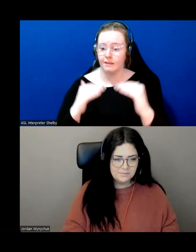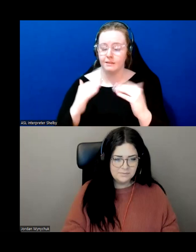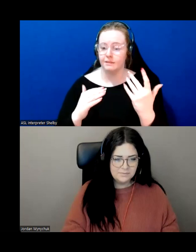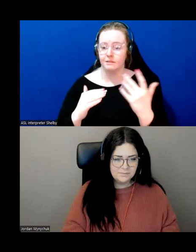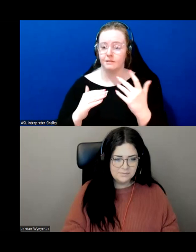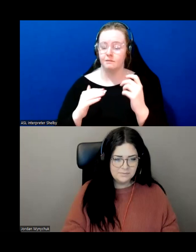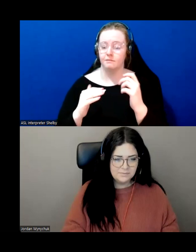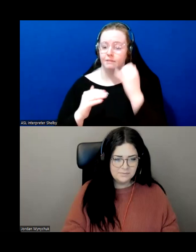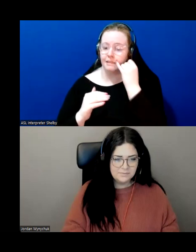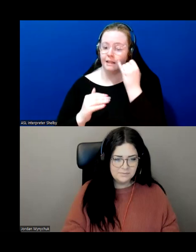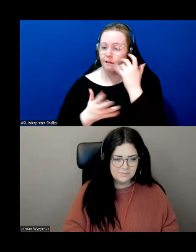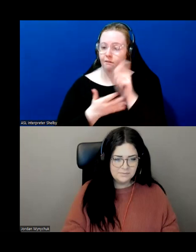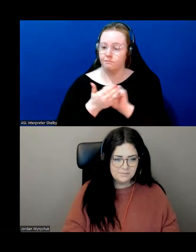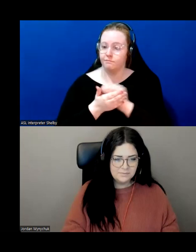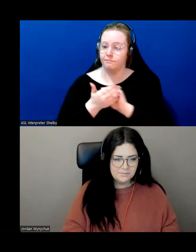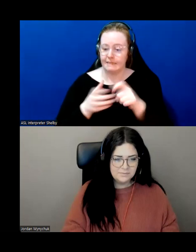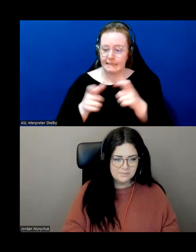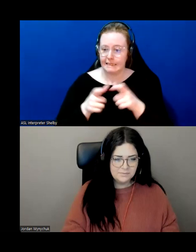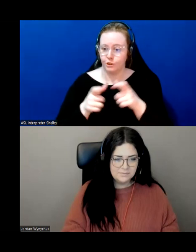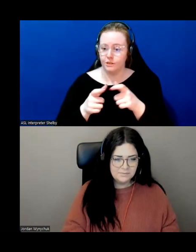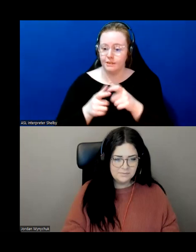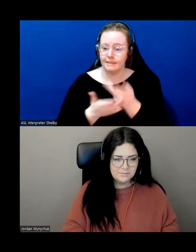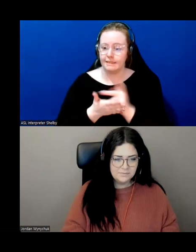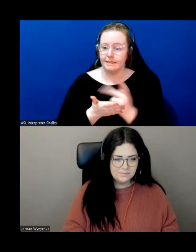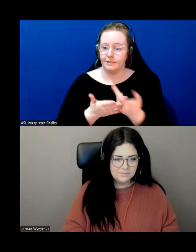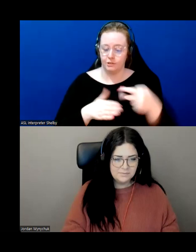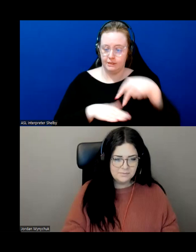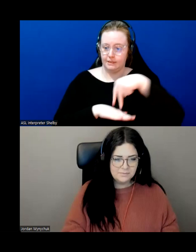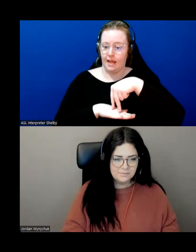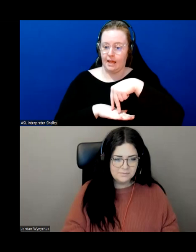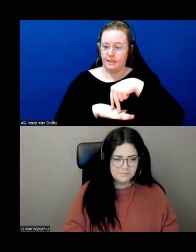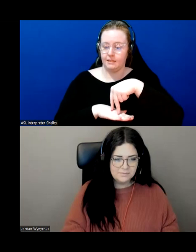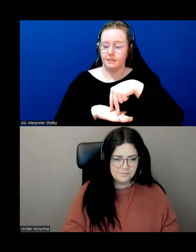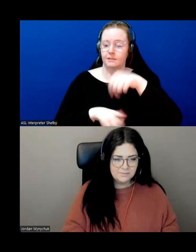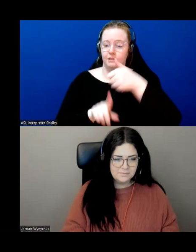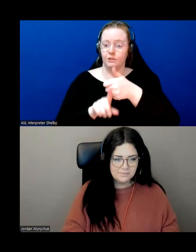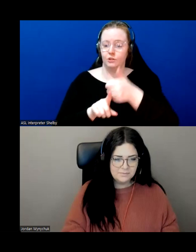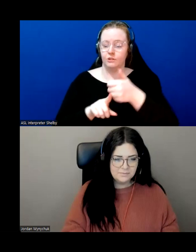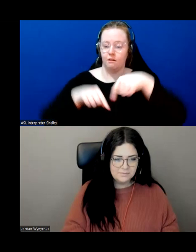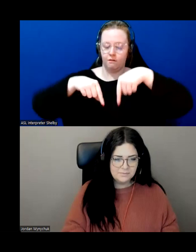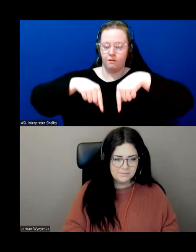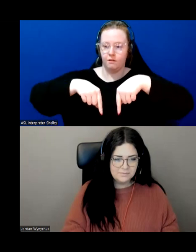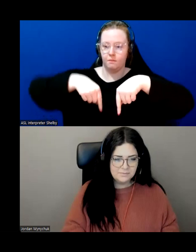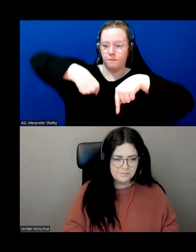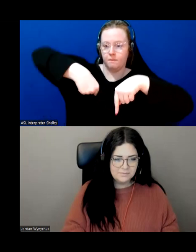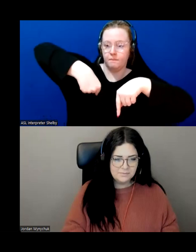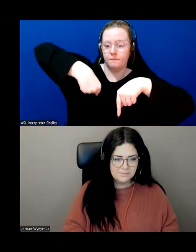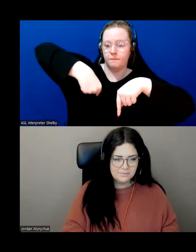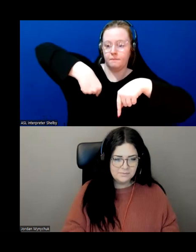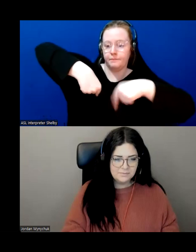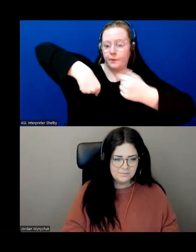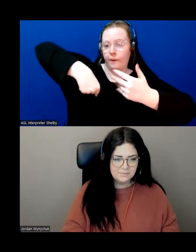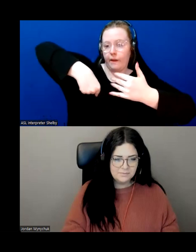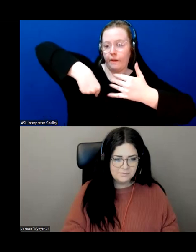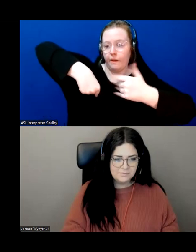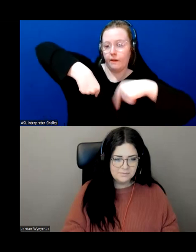sink when you're doing the dishes and just lift one foot off the floor and then just probably stop for a minute